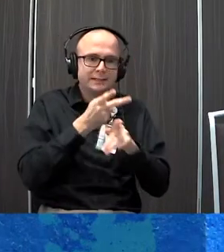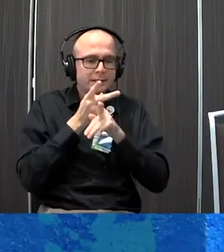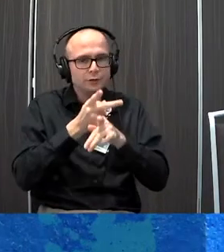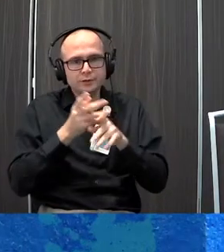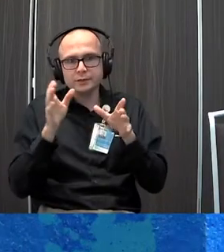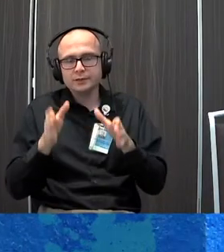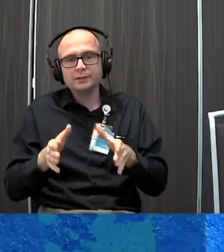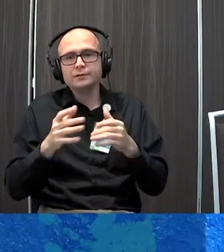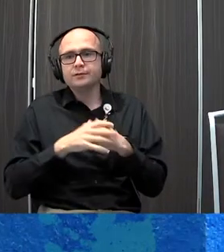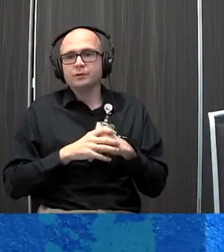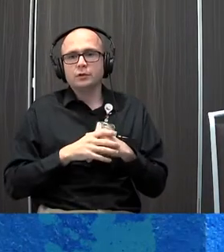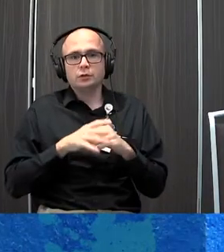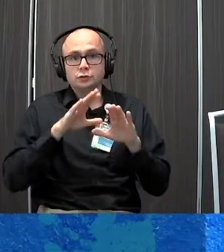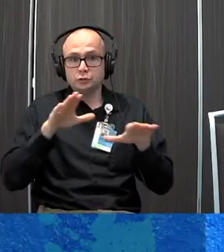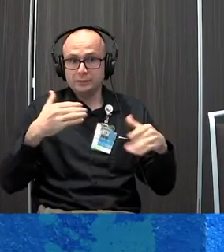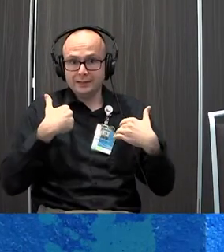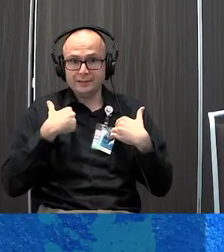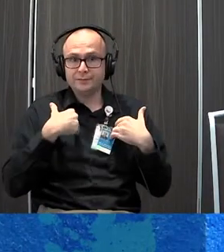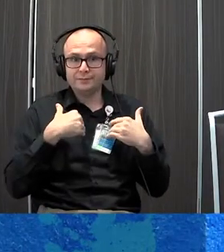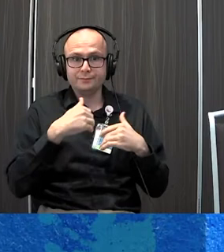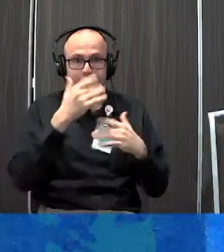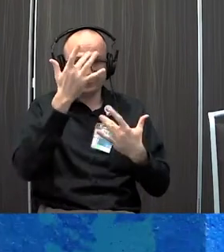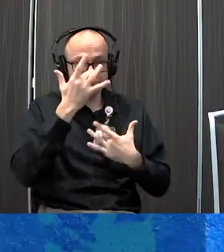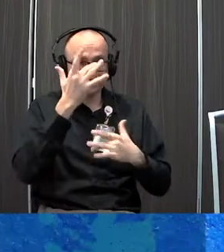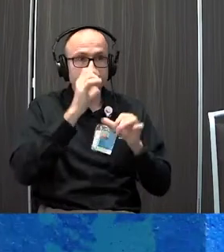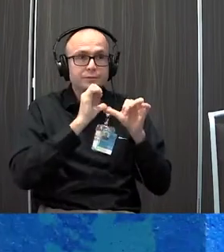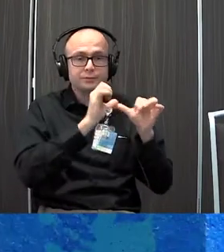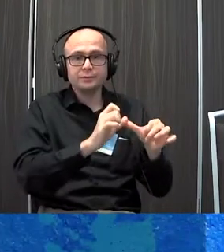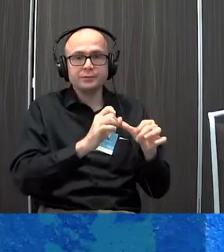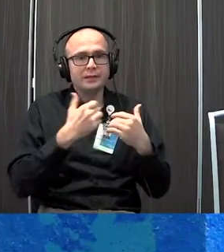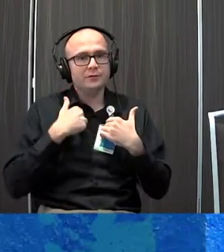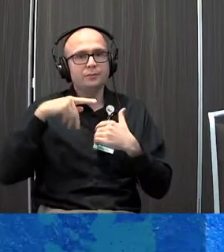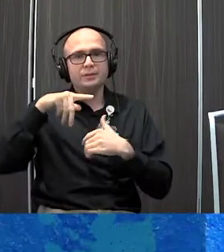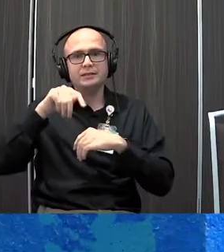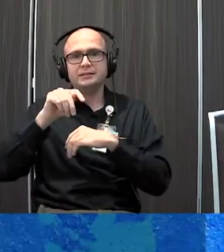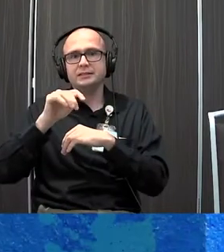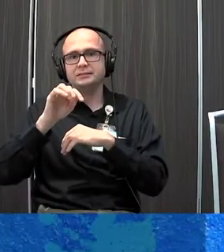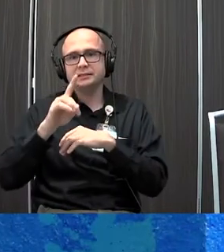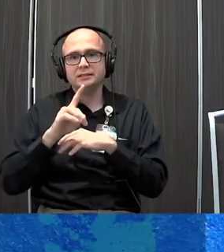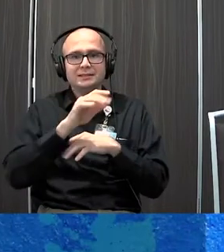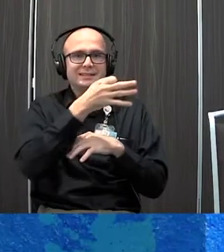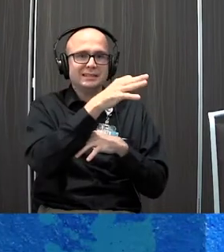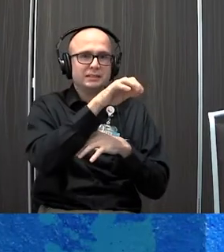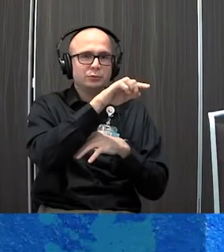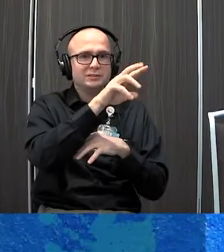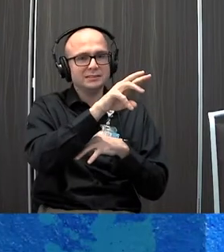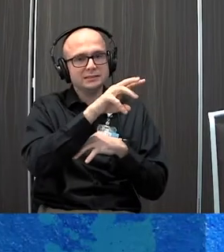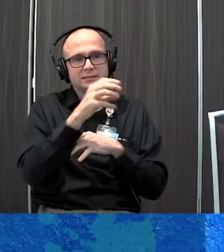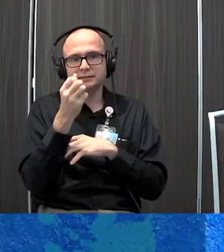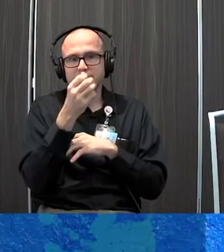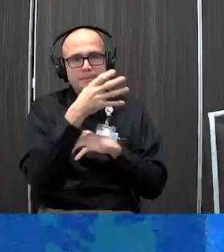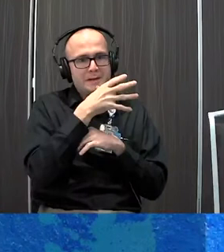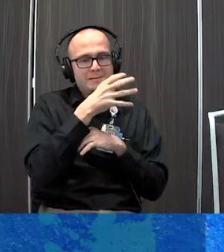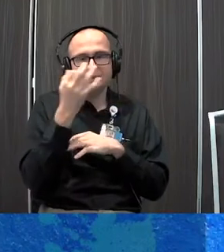of children with chronic illnesses report significant levels of PTSD, 19.6 for mothers, 11.6 for fathers,